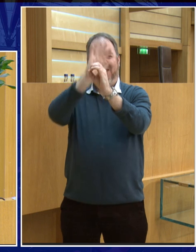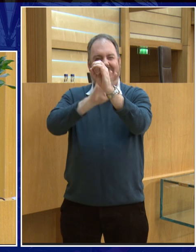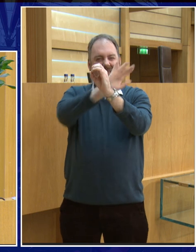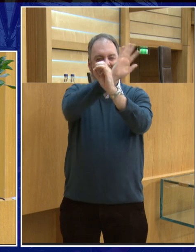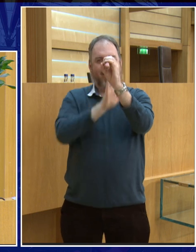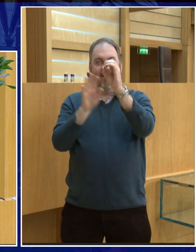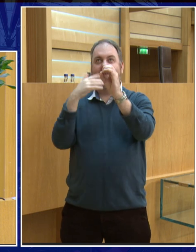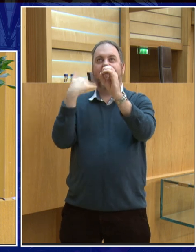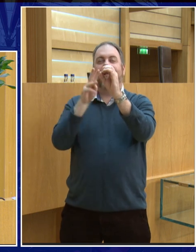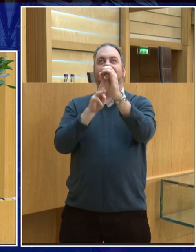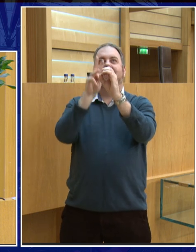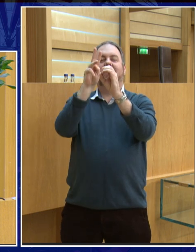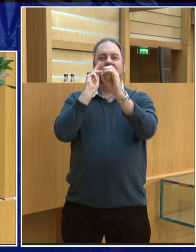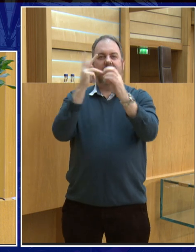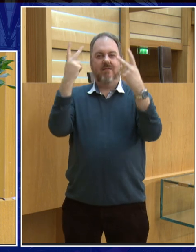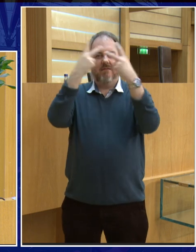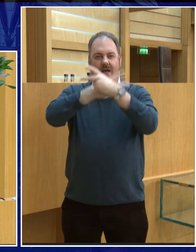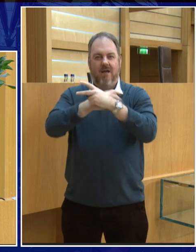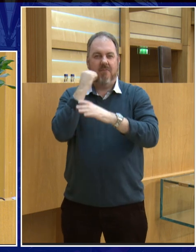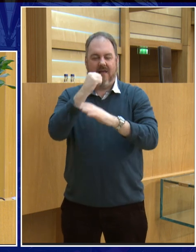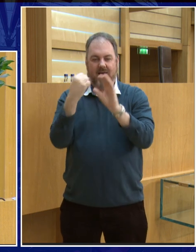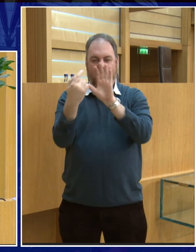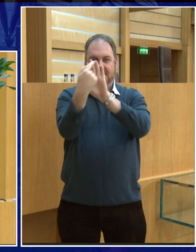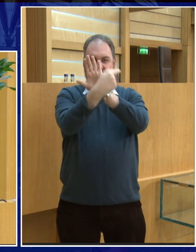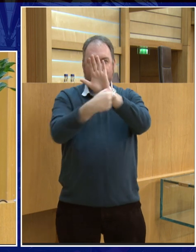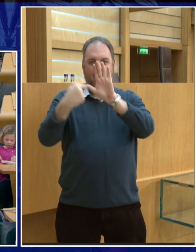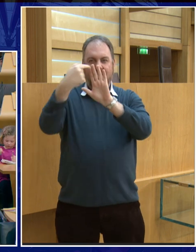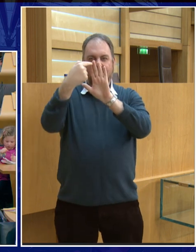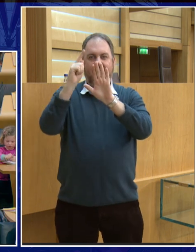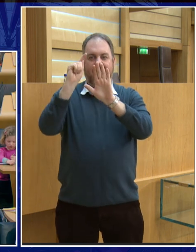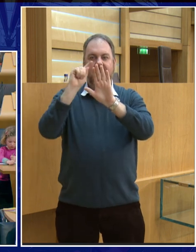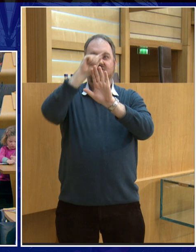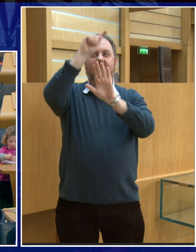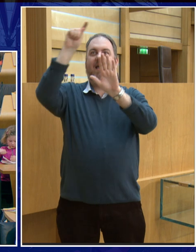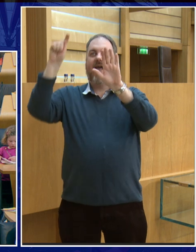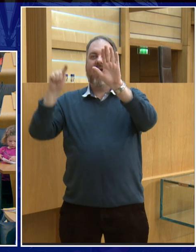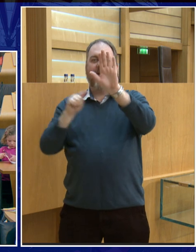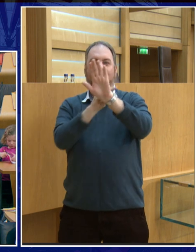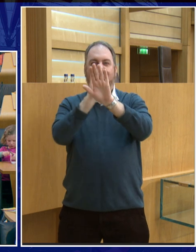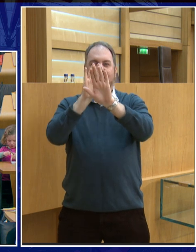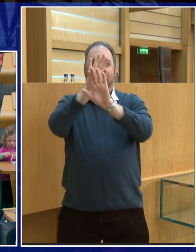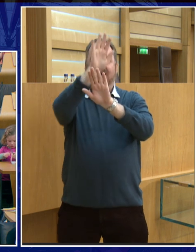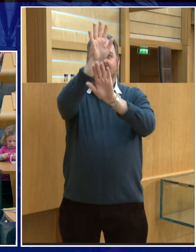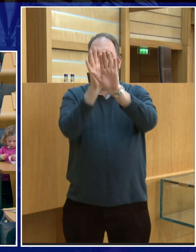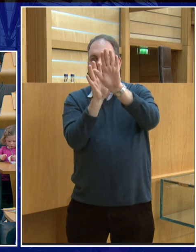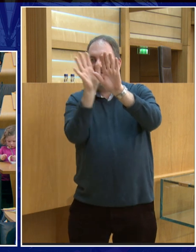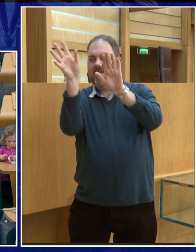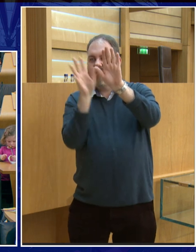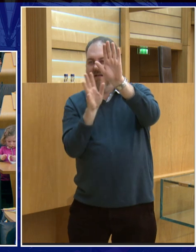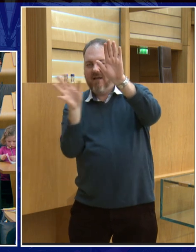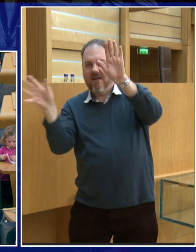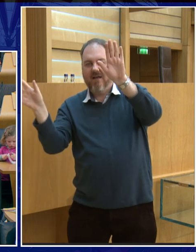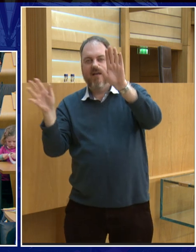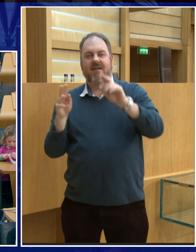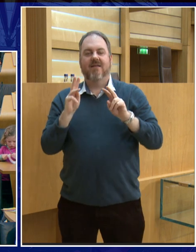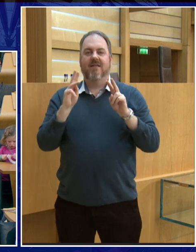into space. And so you see this dark disk, and then all this light streaming off the Sun. And then as the Moon moves on in its orbit, what you do is you